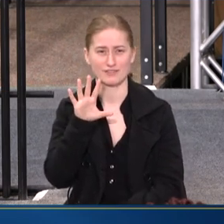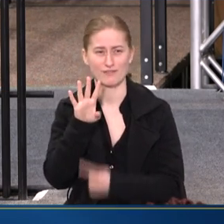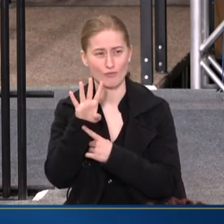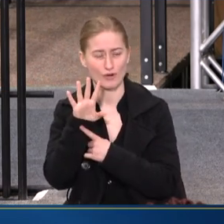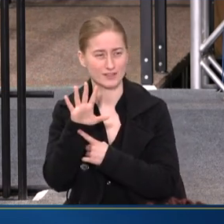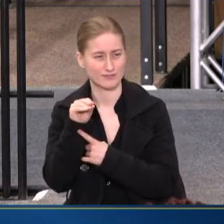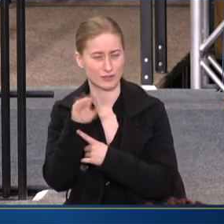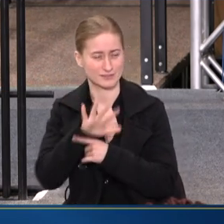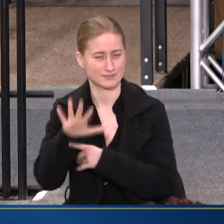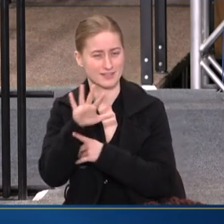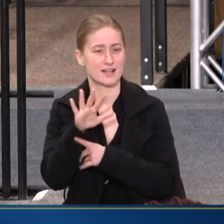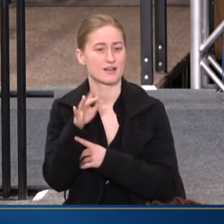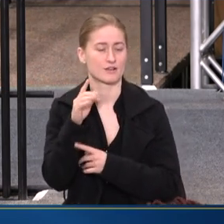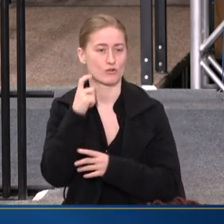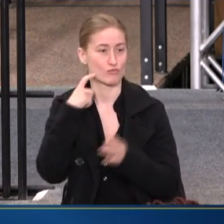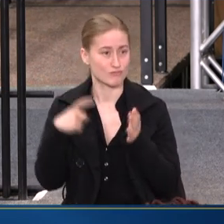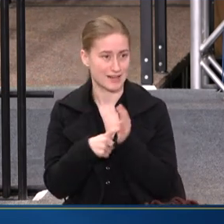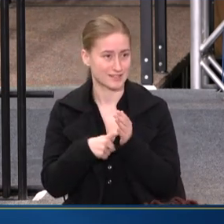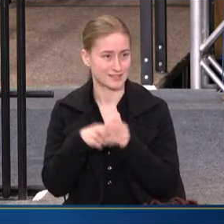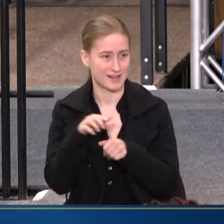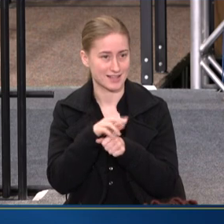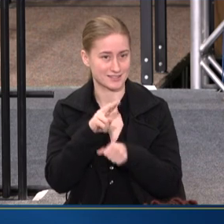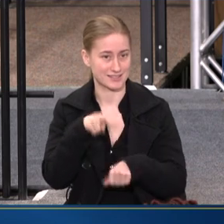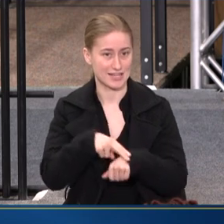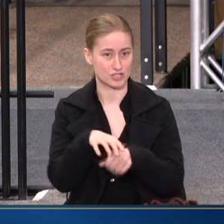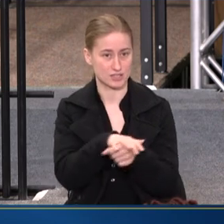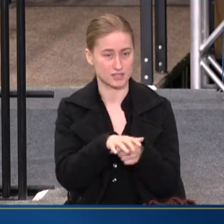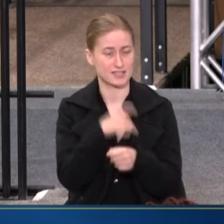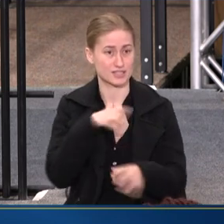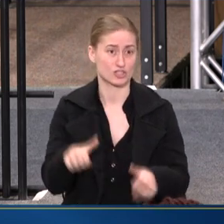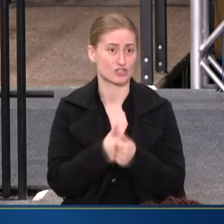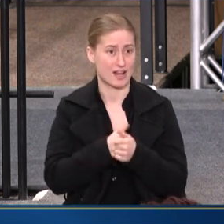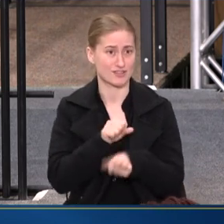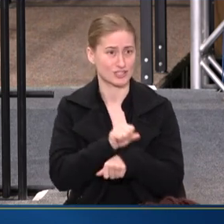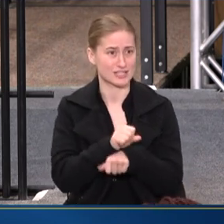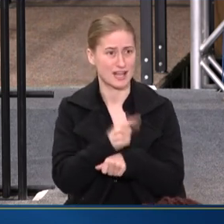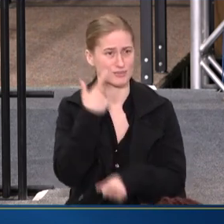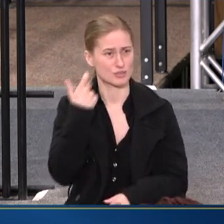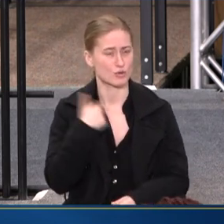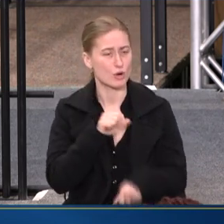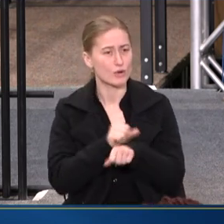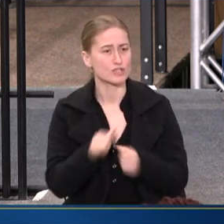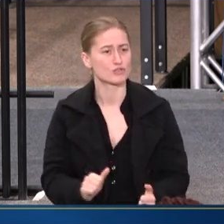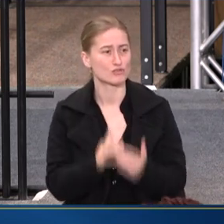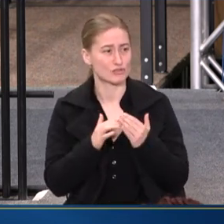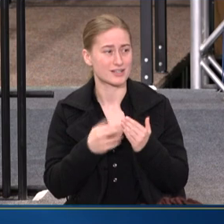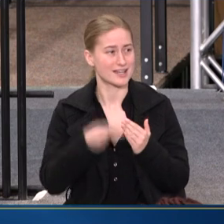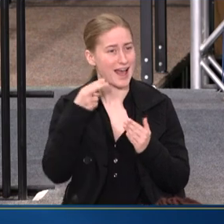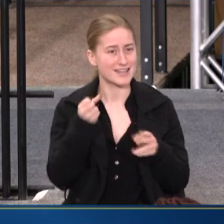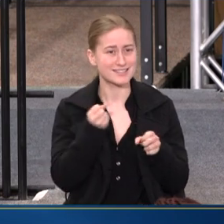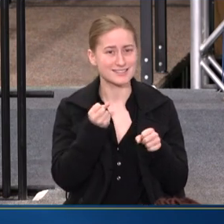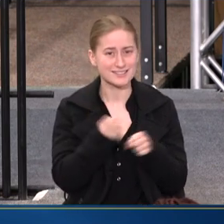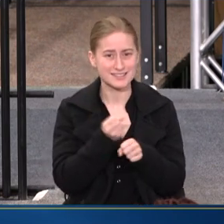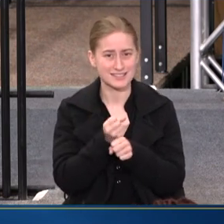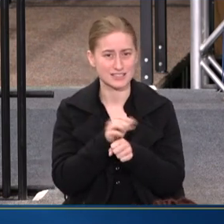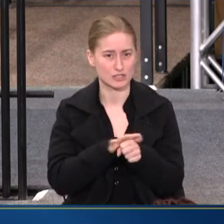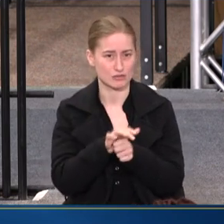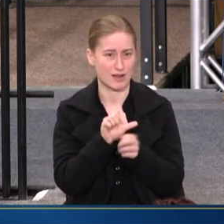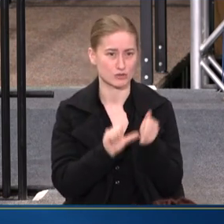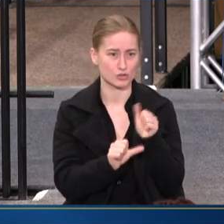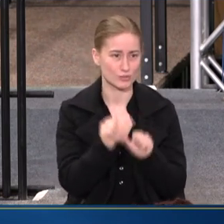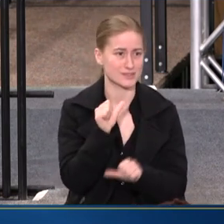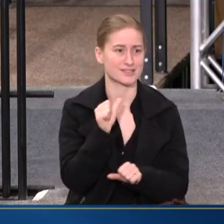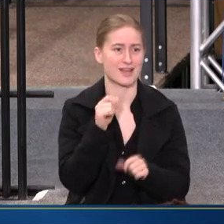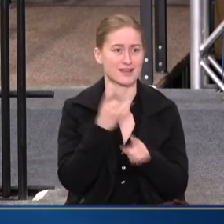BECOME QUITE A CHALLENGING TASK AS WE LOOK TO ADDRESSING SOME OF THE HIGHEST STATISTICS AROUND SUICIDE,